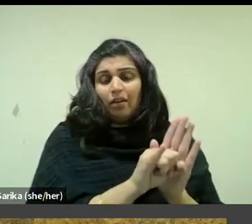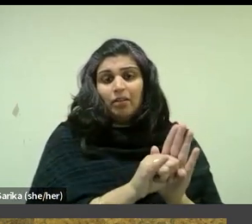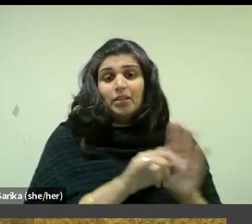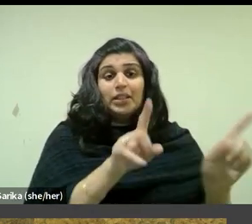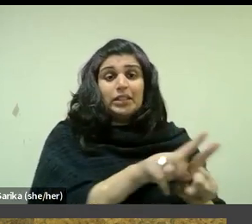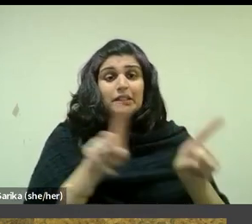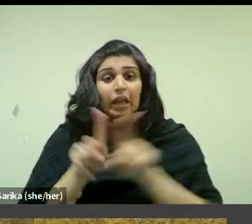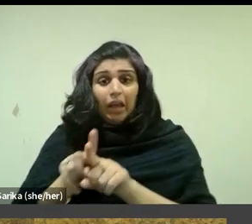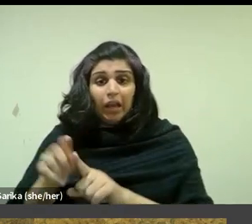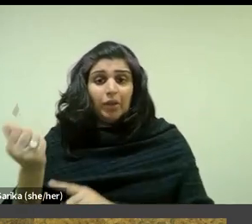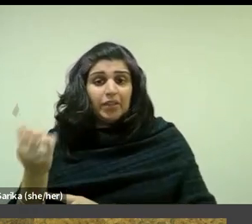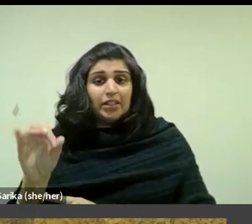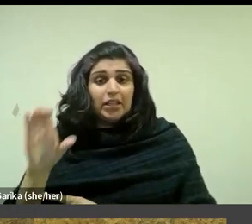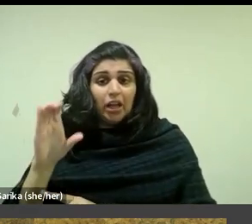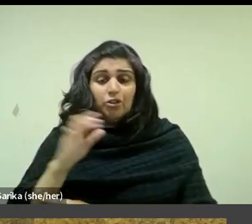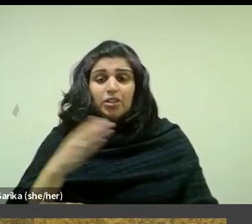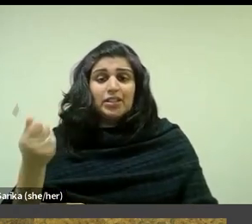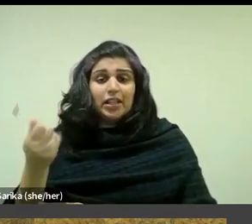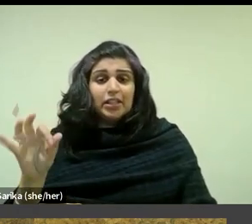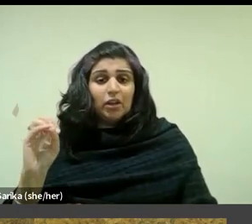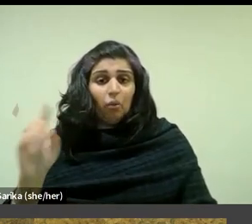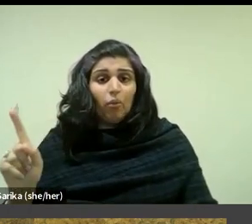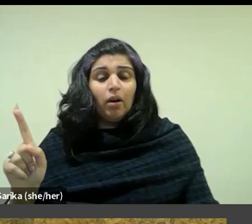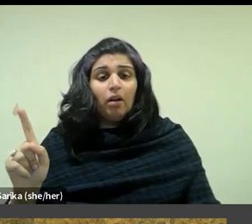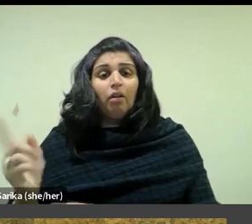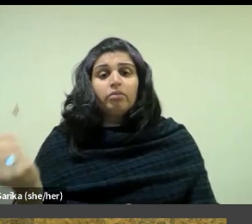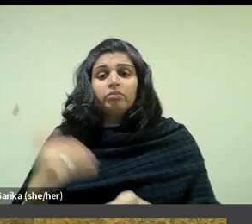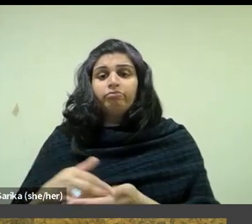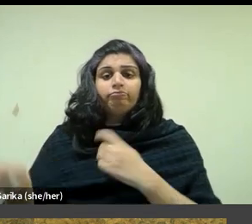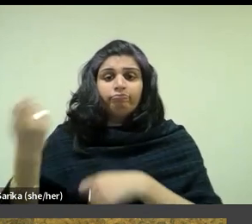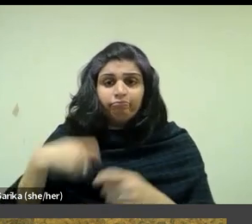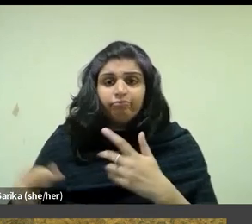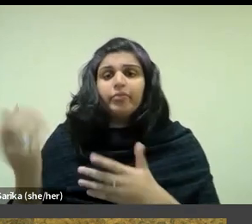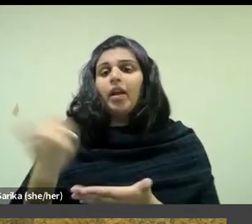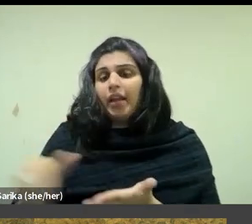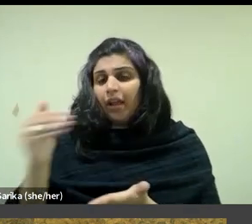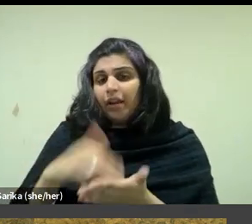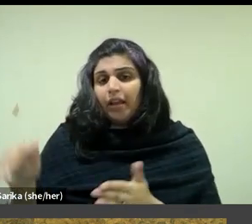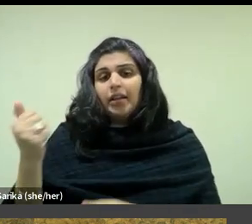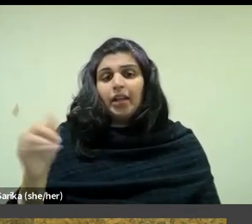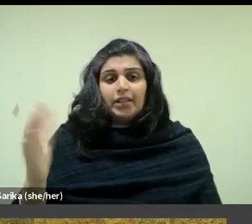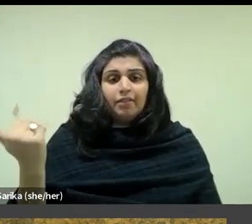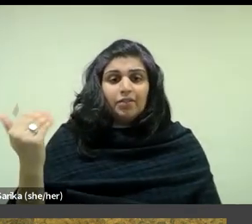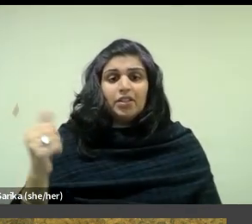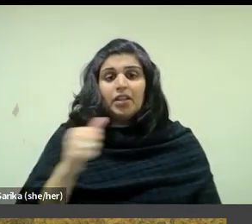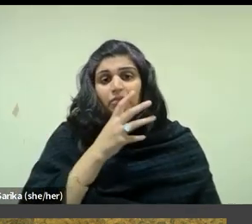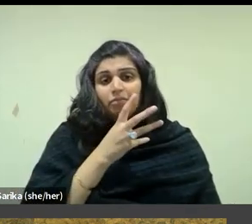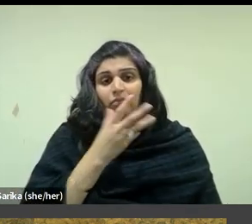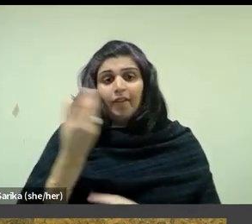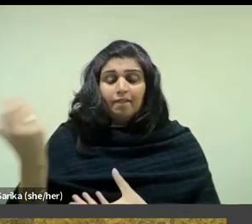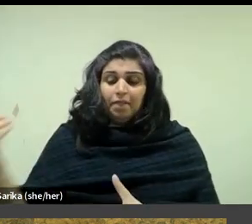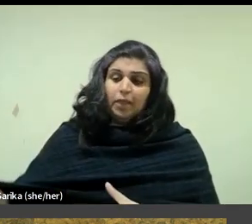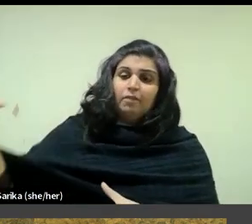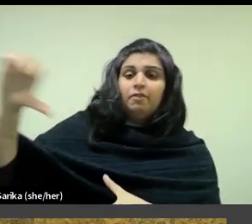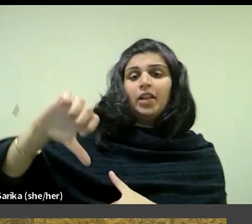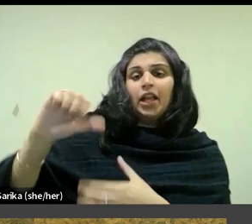painting that was reworked in 1915, Madame Voyard filling a carafe. Dressed informally in a